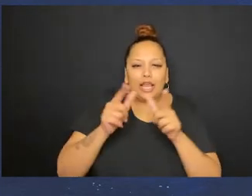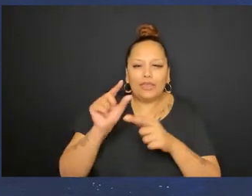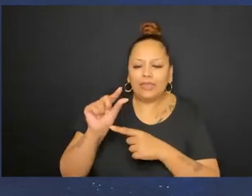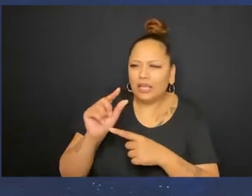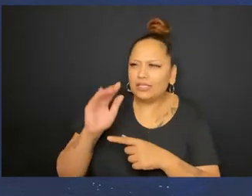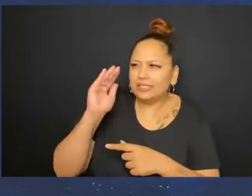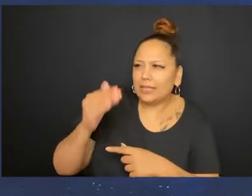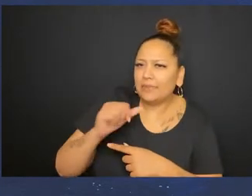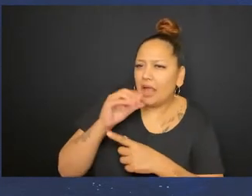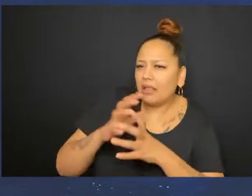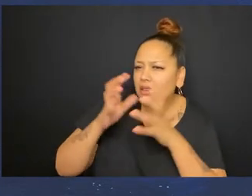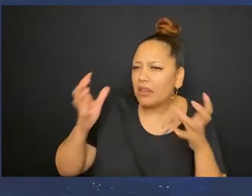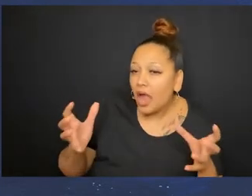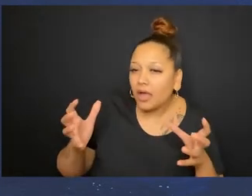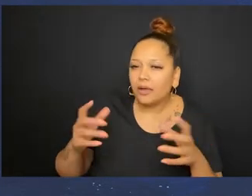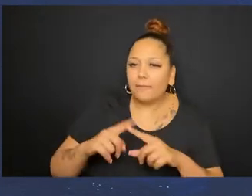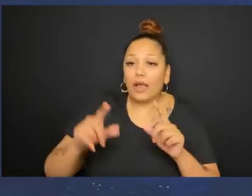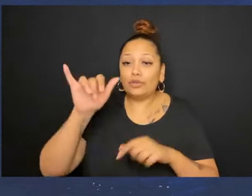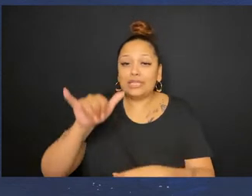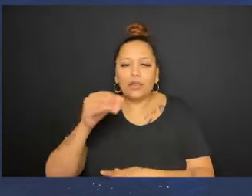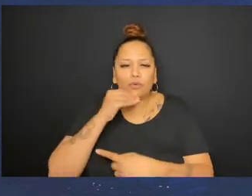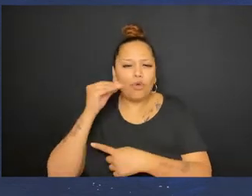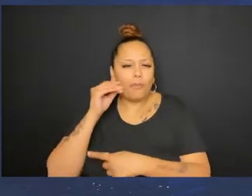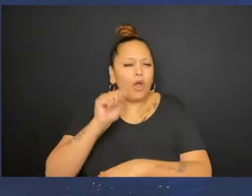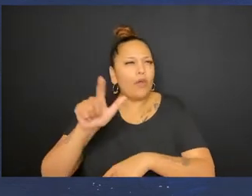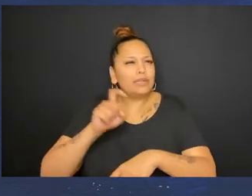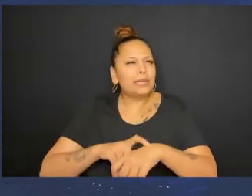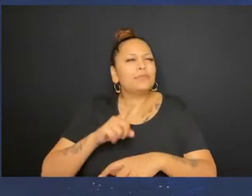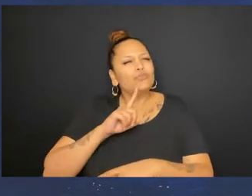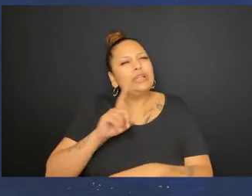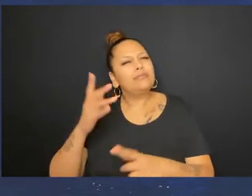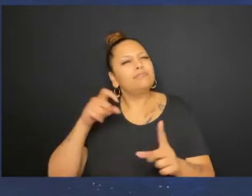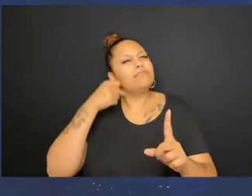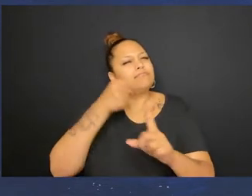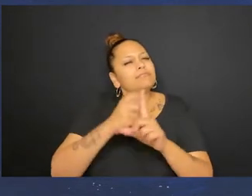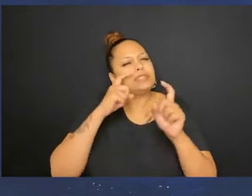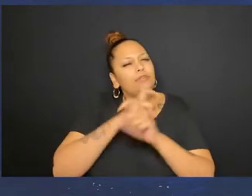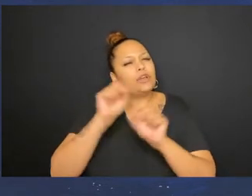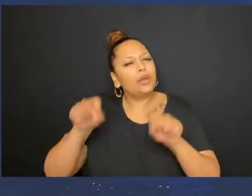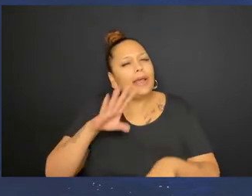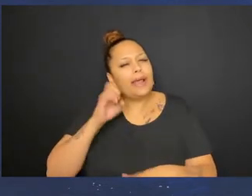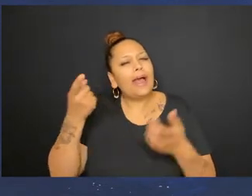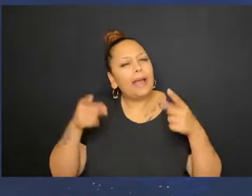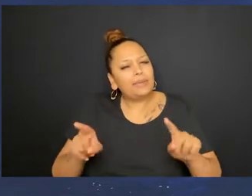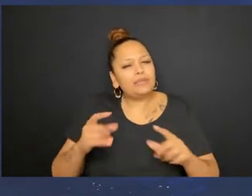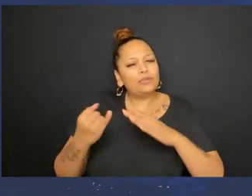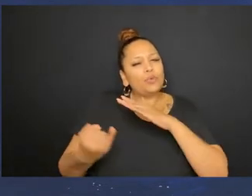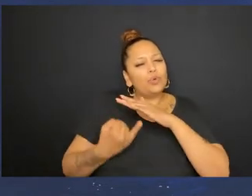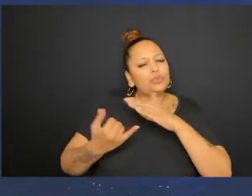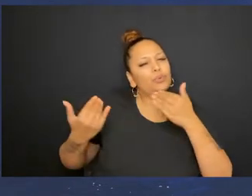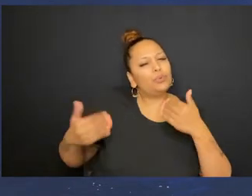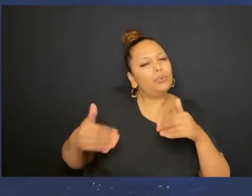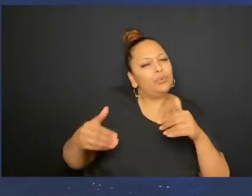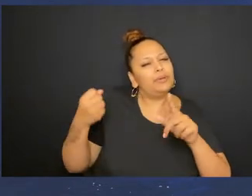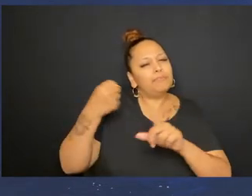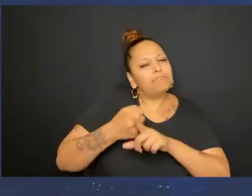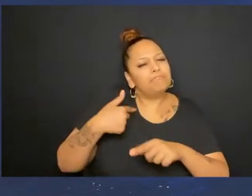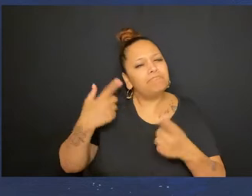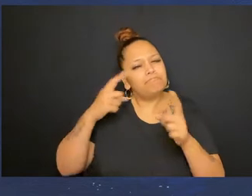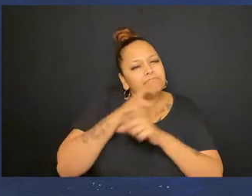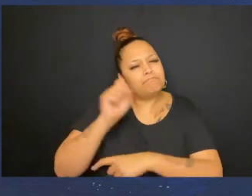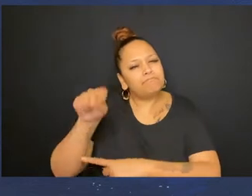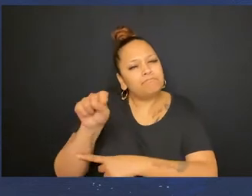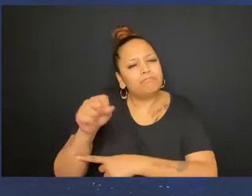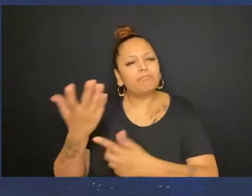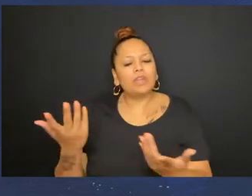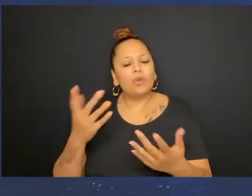Little things that, you know, don't seem like a lot. But when you're staying at home all the time, it can be really difficult. And so it has been difficult. It